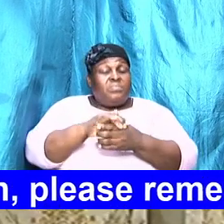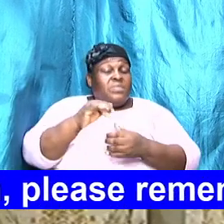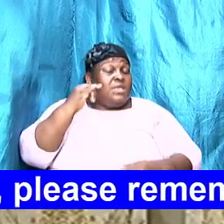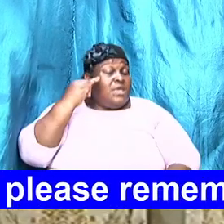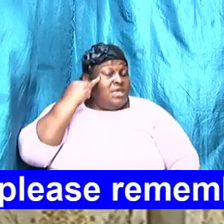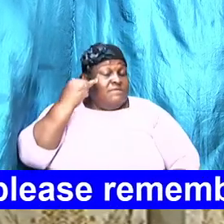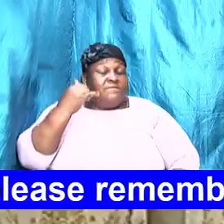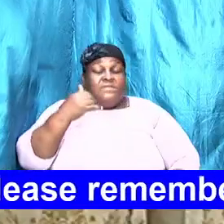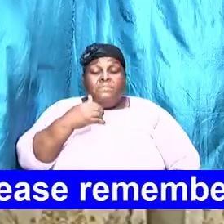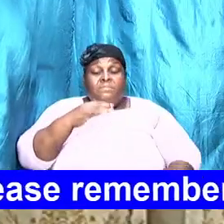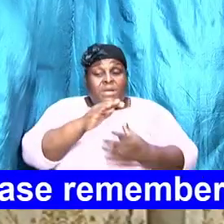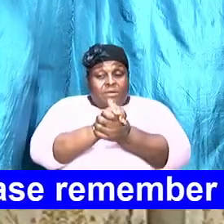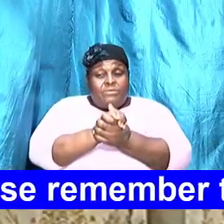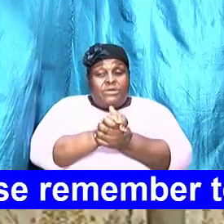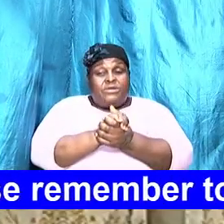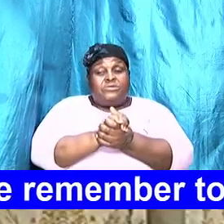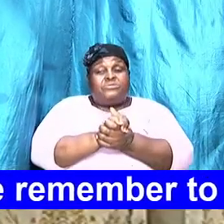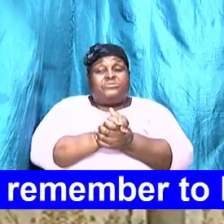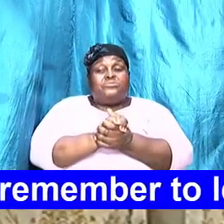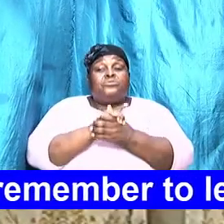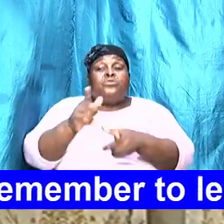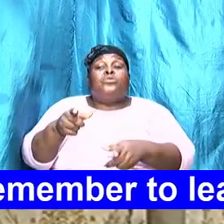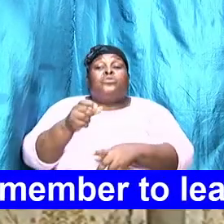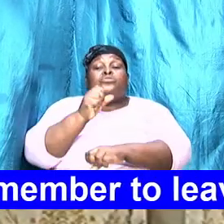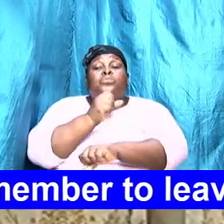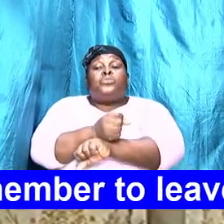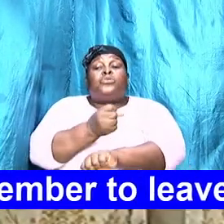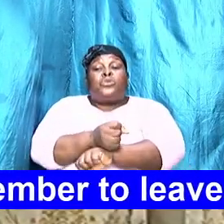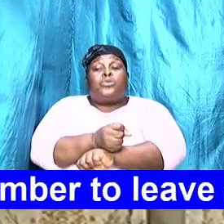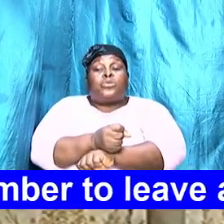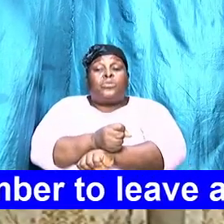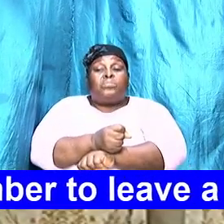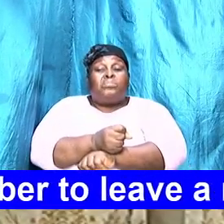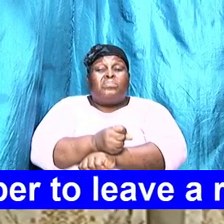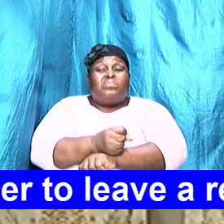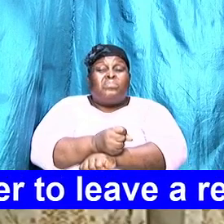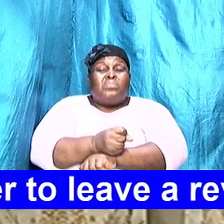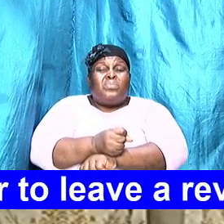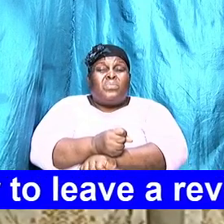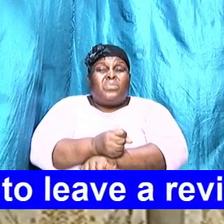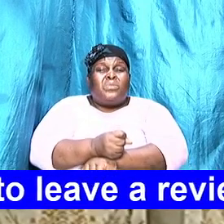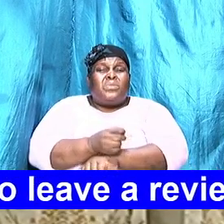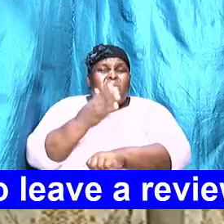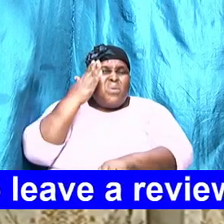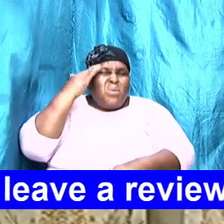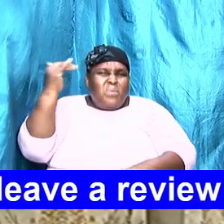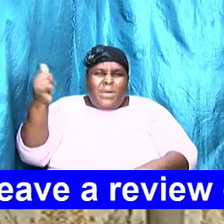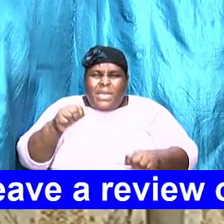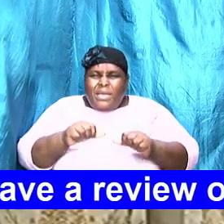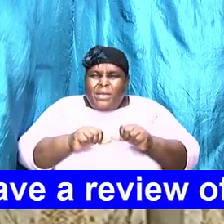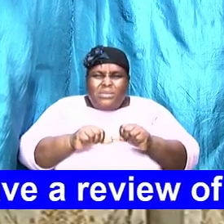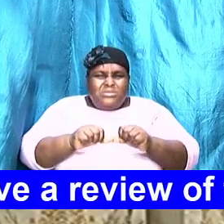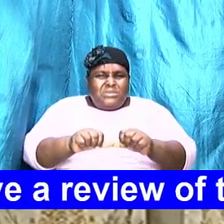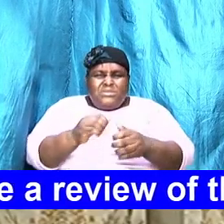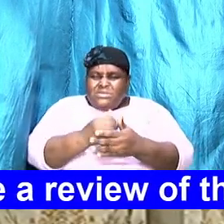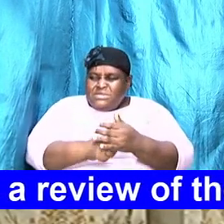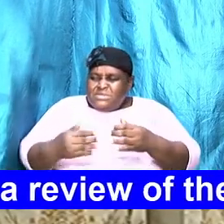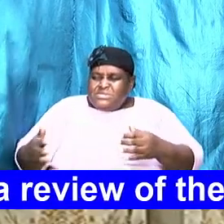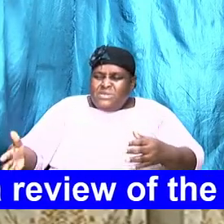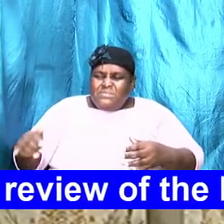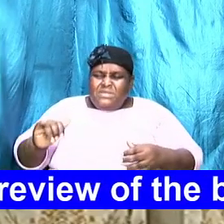going to work. I always wonder, why continue in something that is uncomfortable